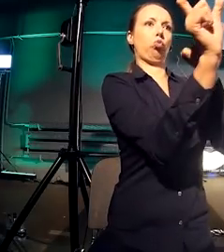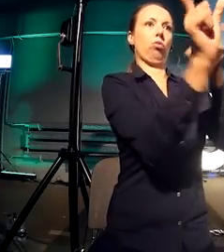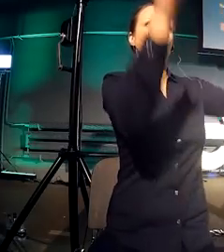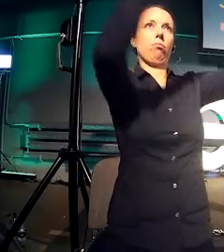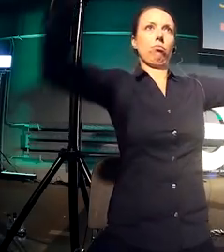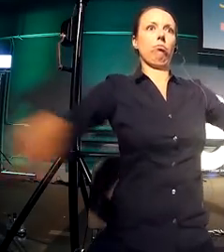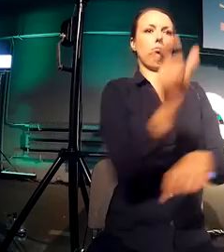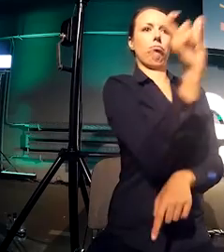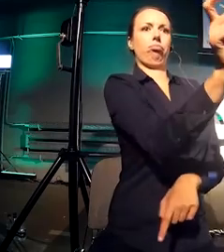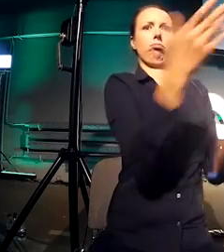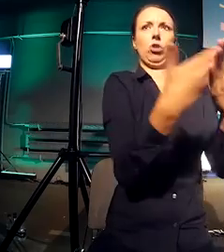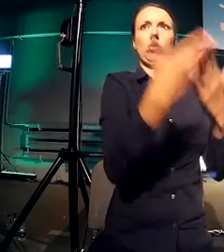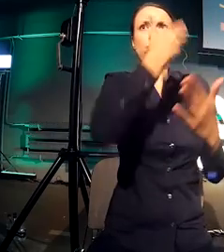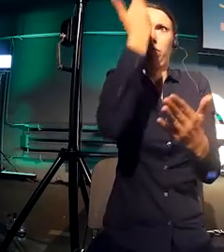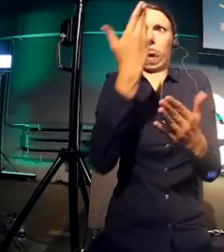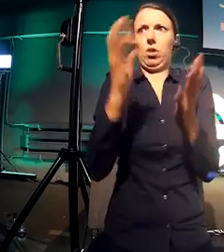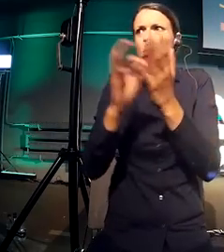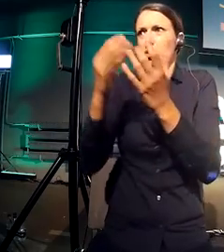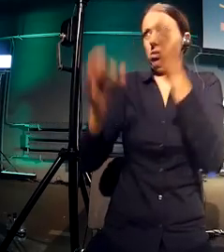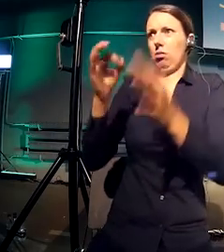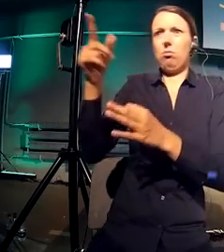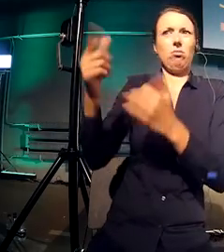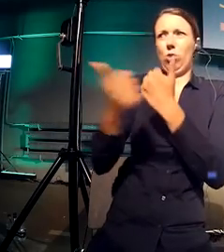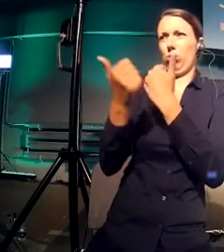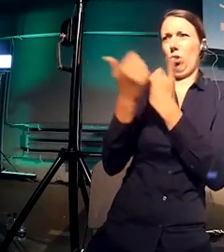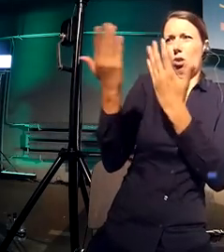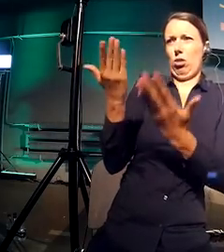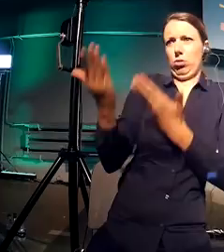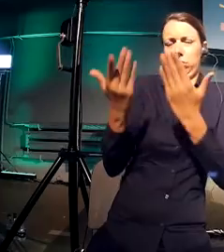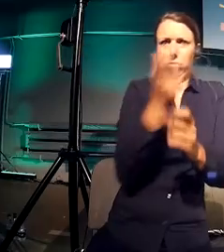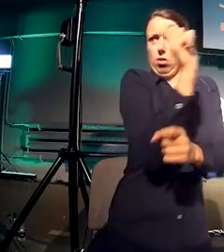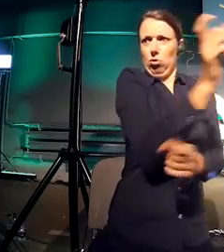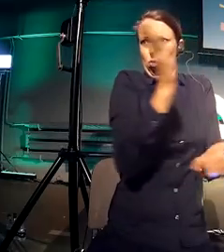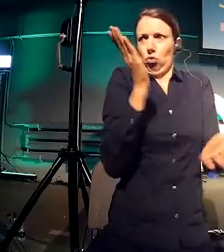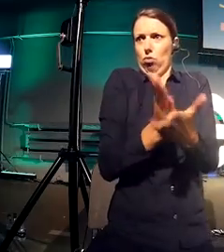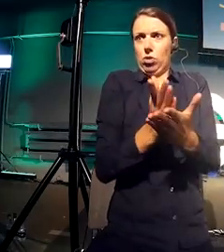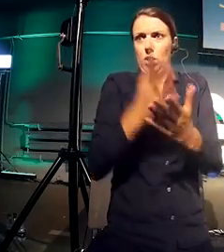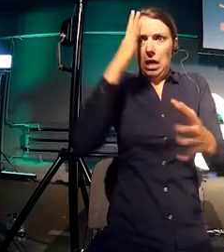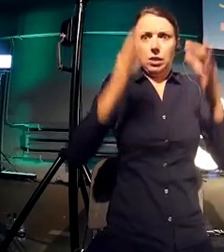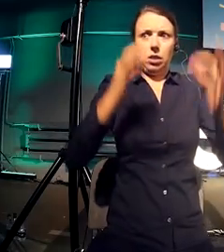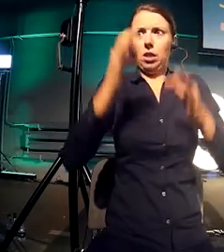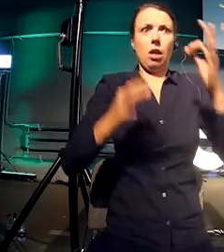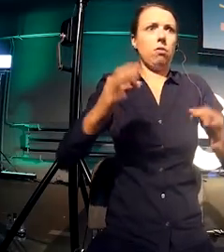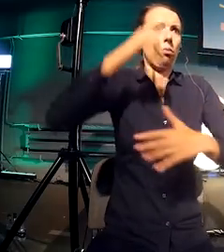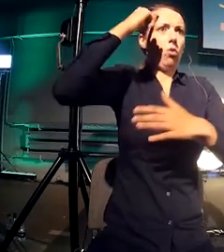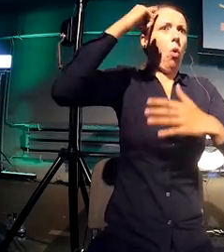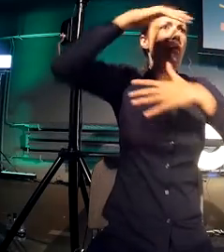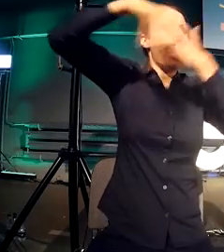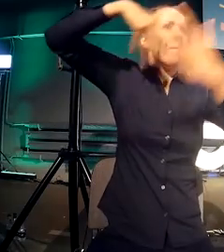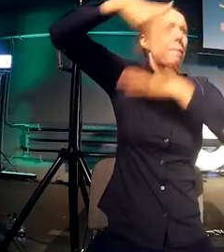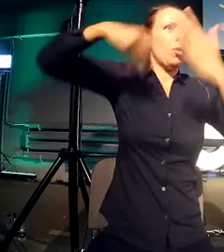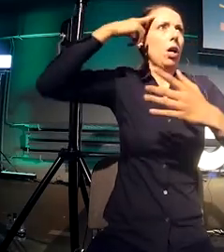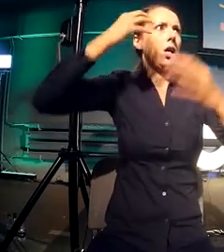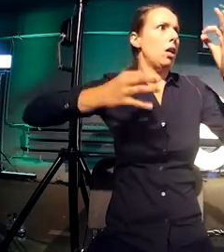what are you talking about? And it was really, really confusing. But it got me thinking a lot about all the different